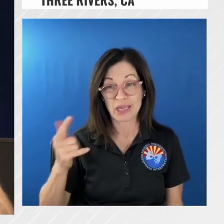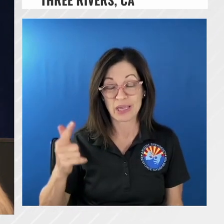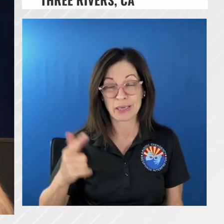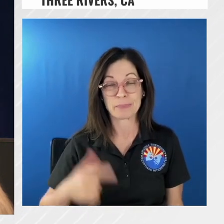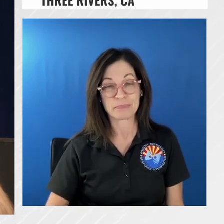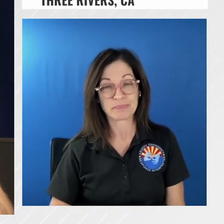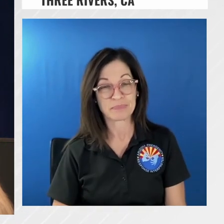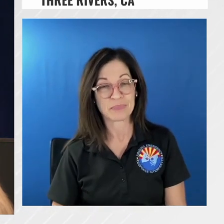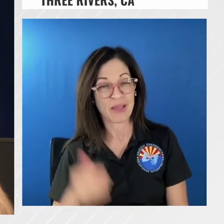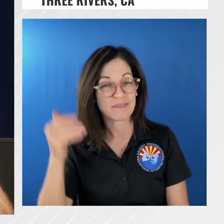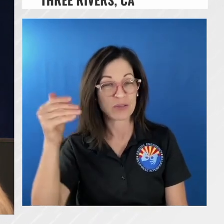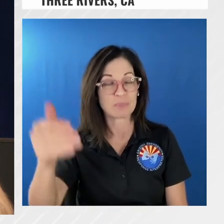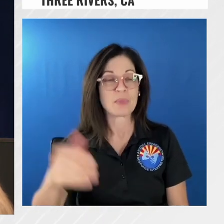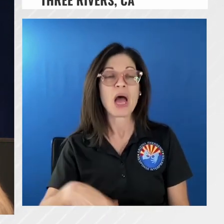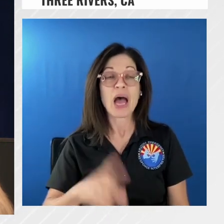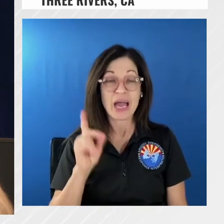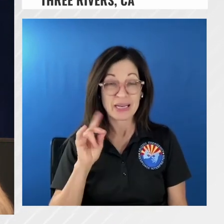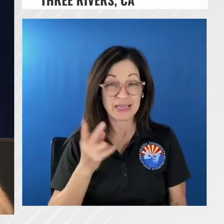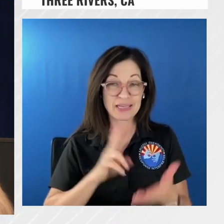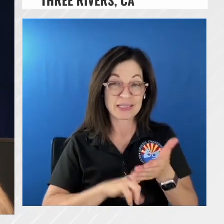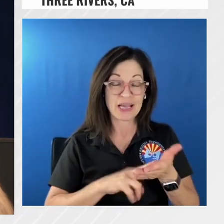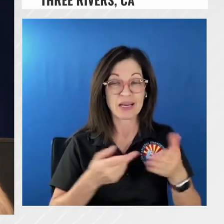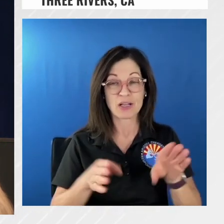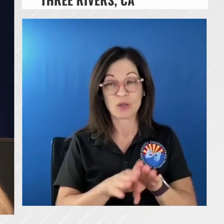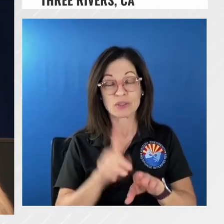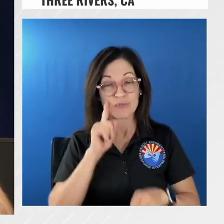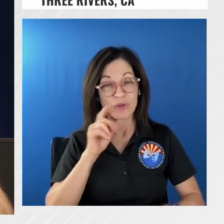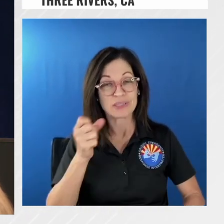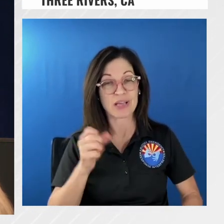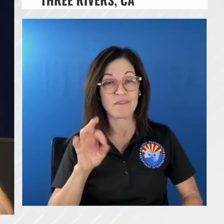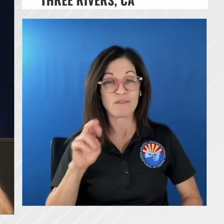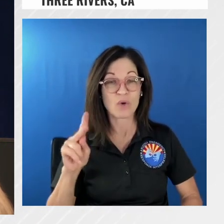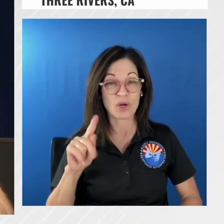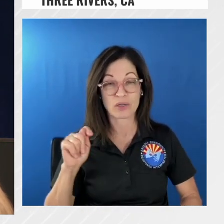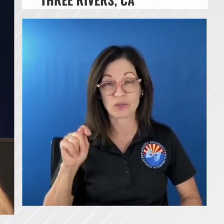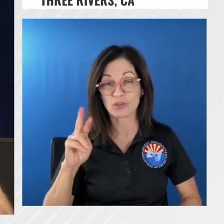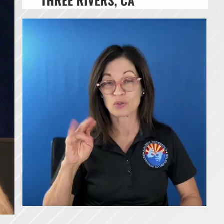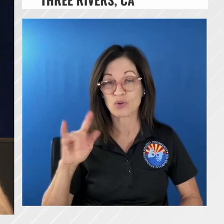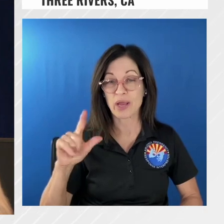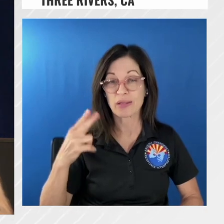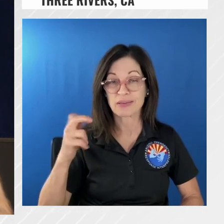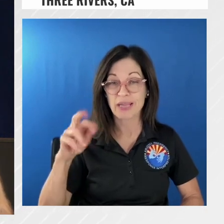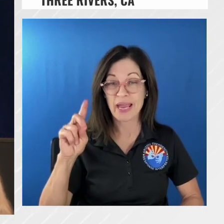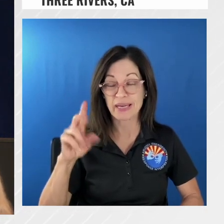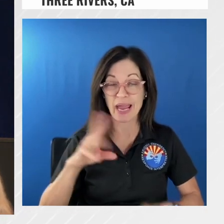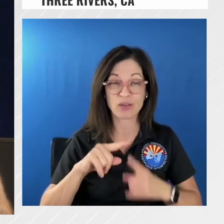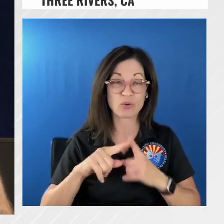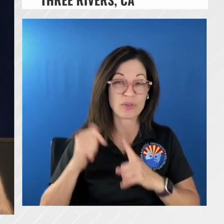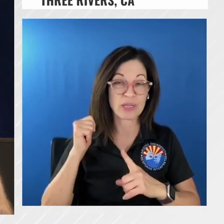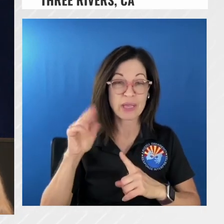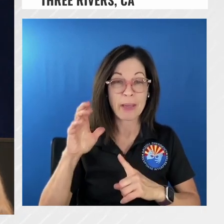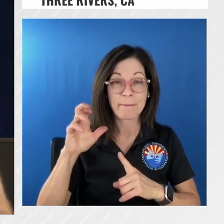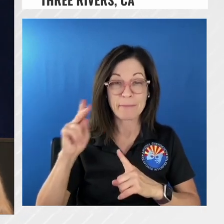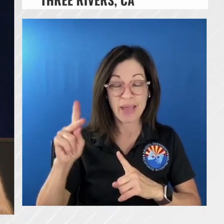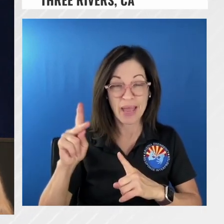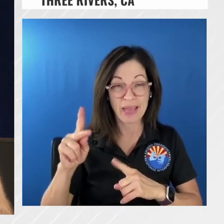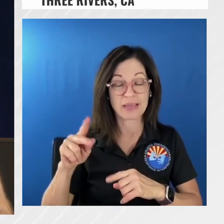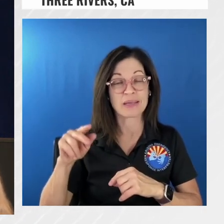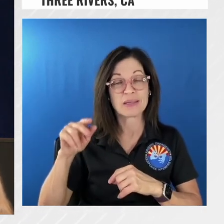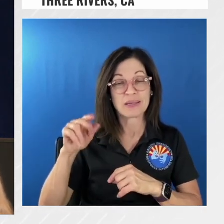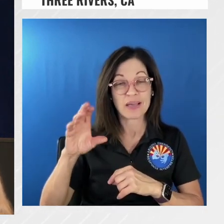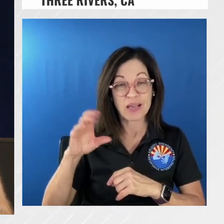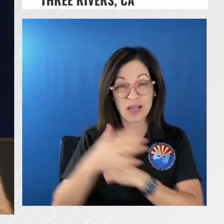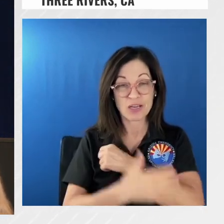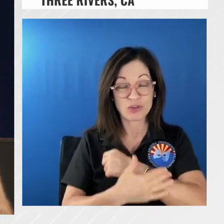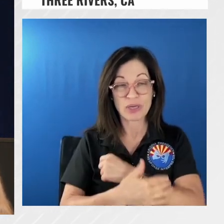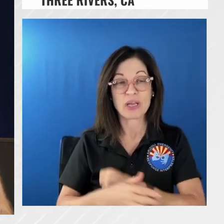the south fork trailhead and and into the backcountry there up towards hockett plateau you can still come in